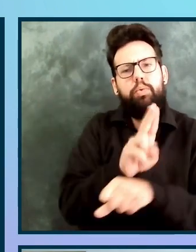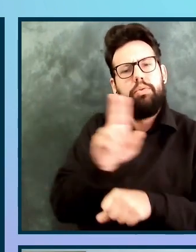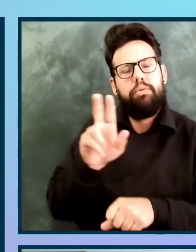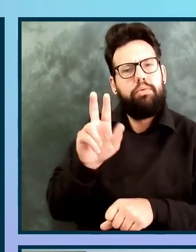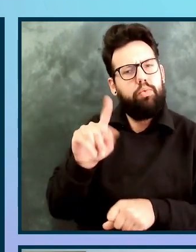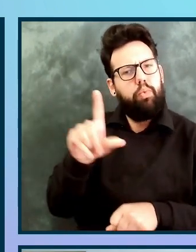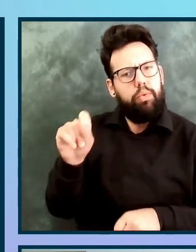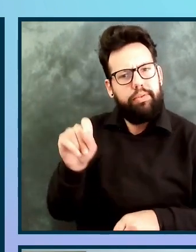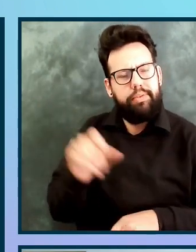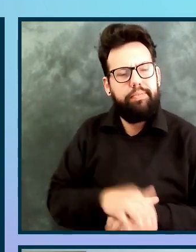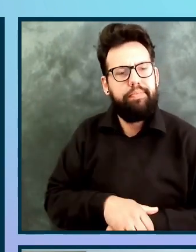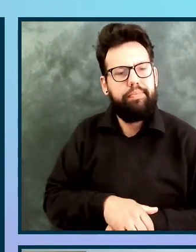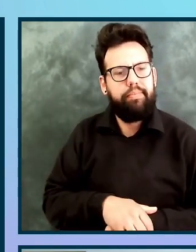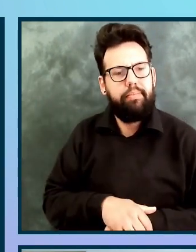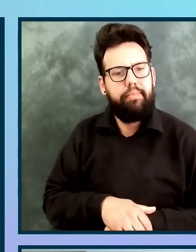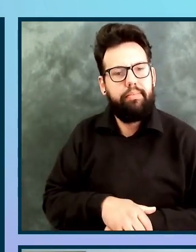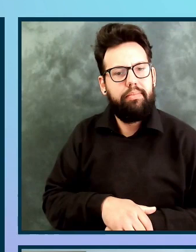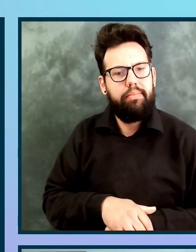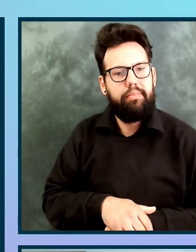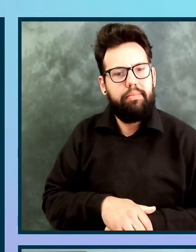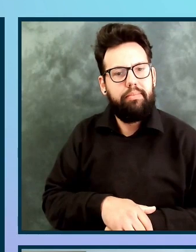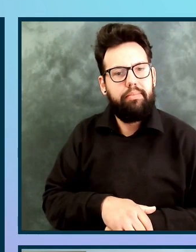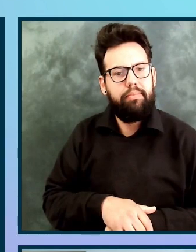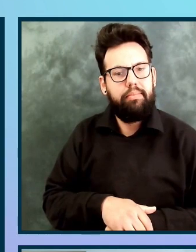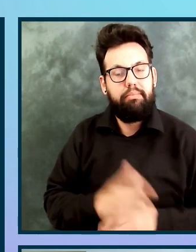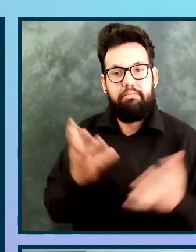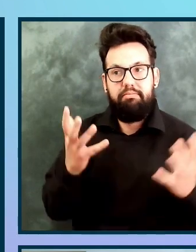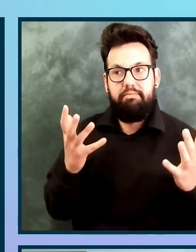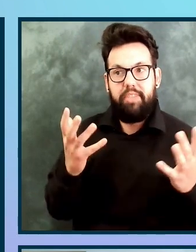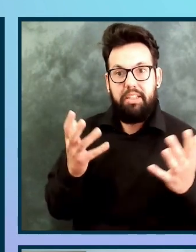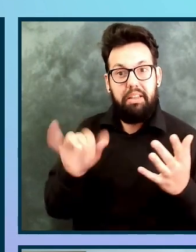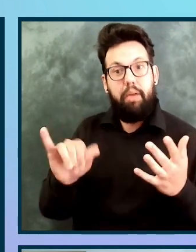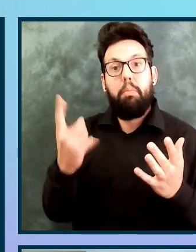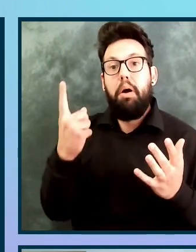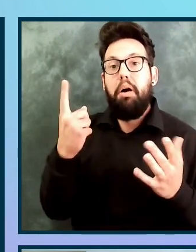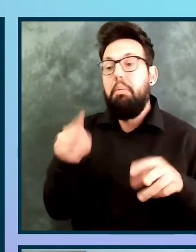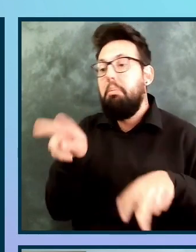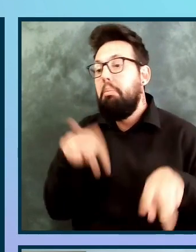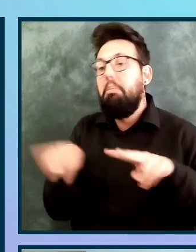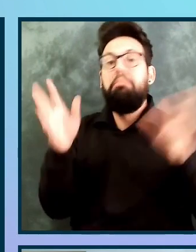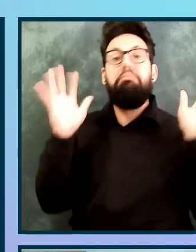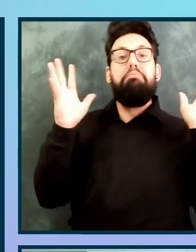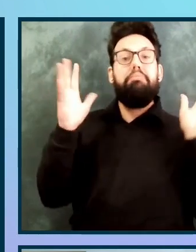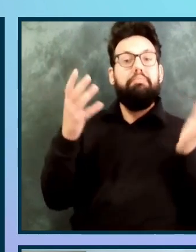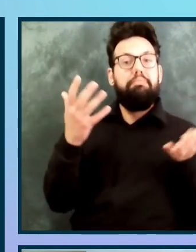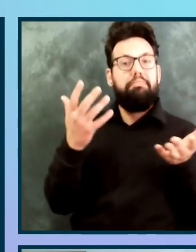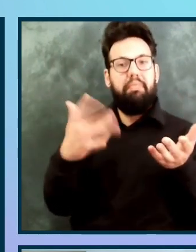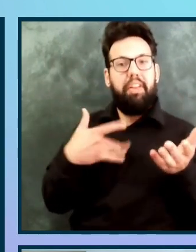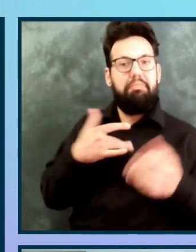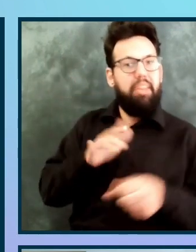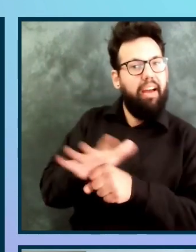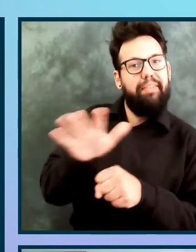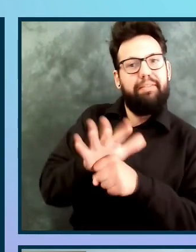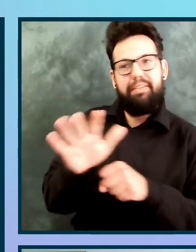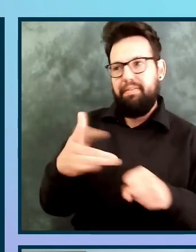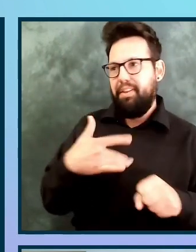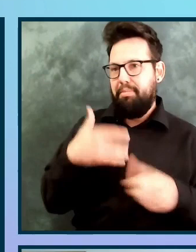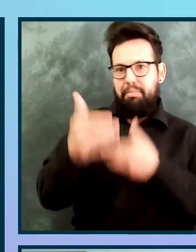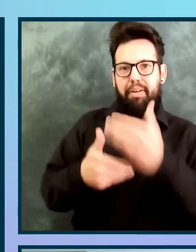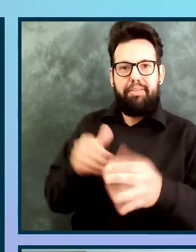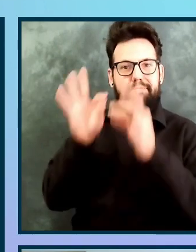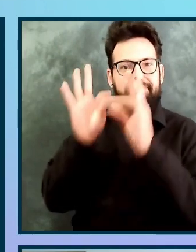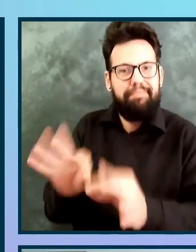But is that all the information I need to know to improve the process? So